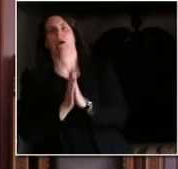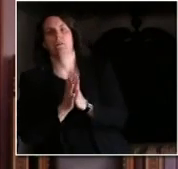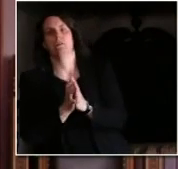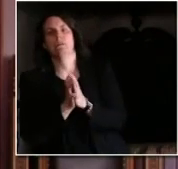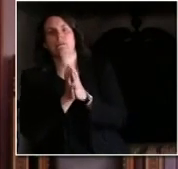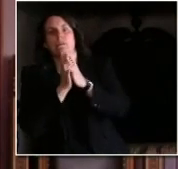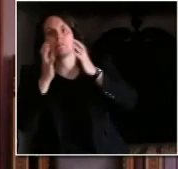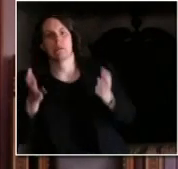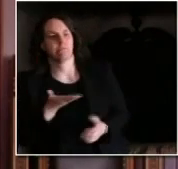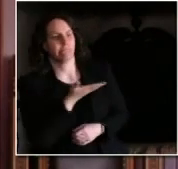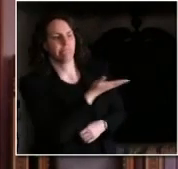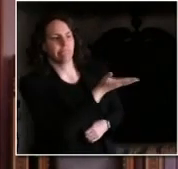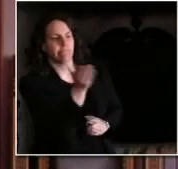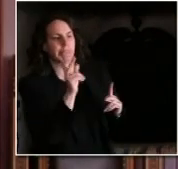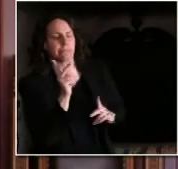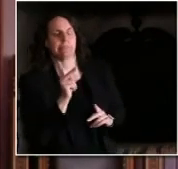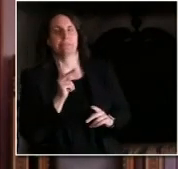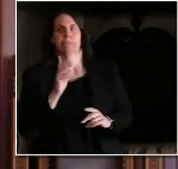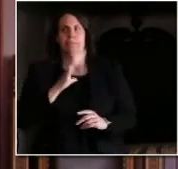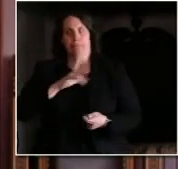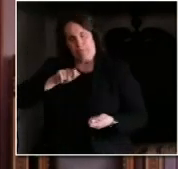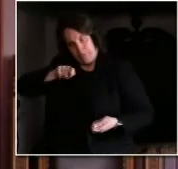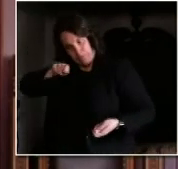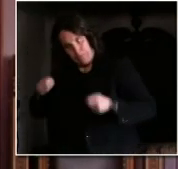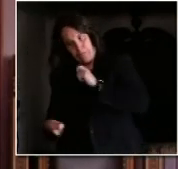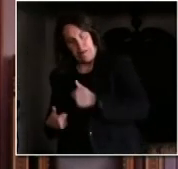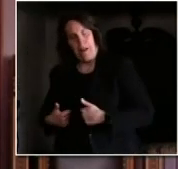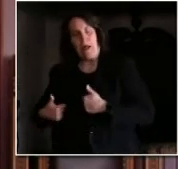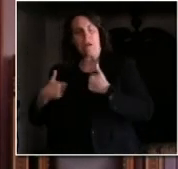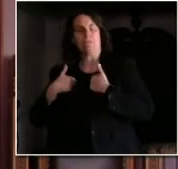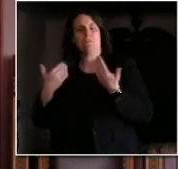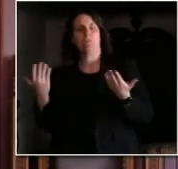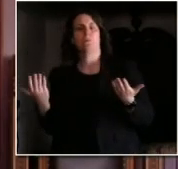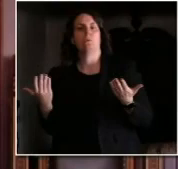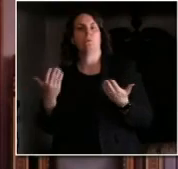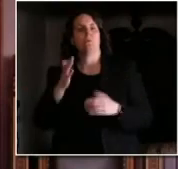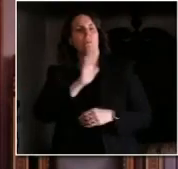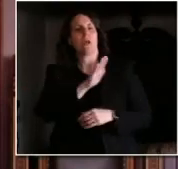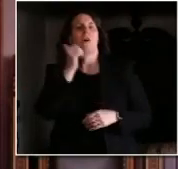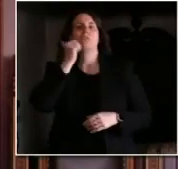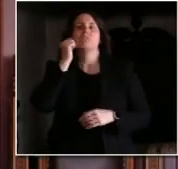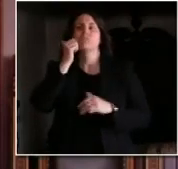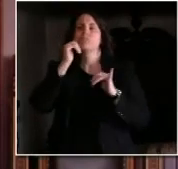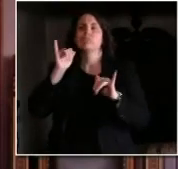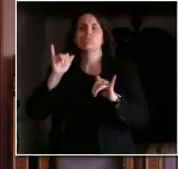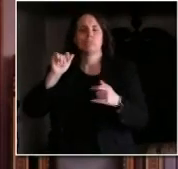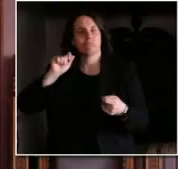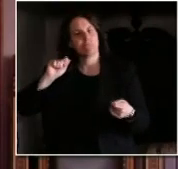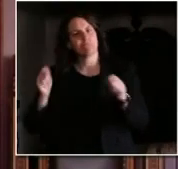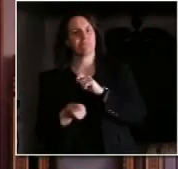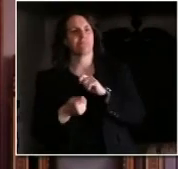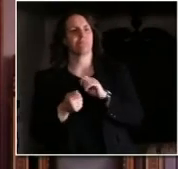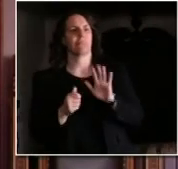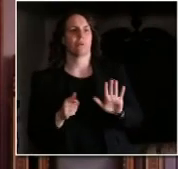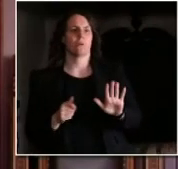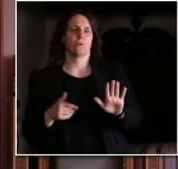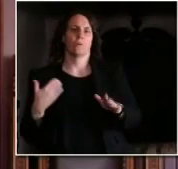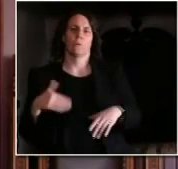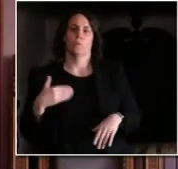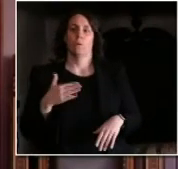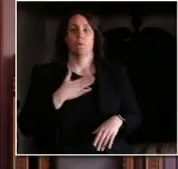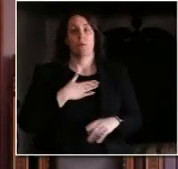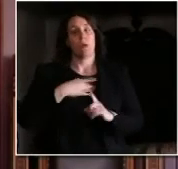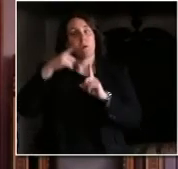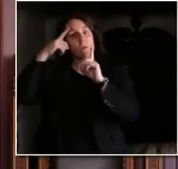save lives and to make sure that as a state we're healthier than we are